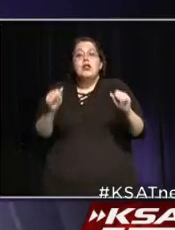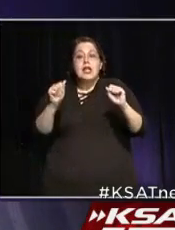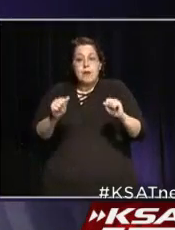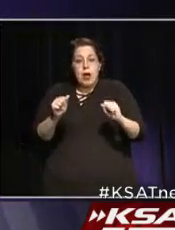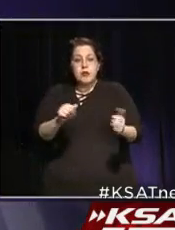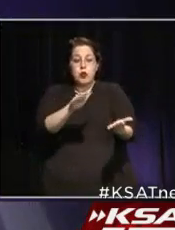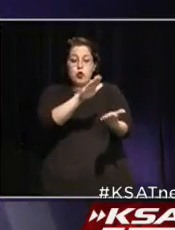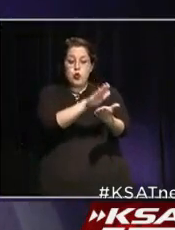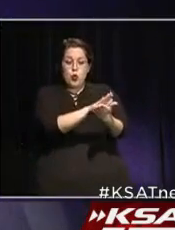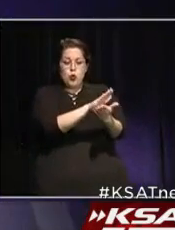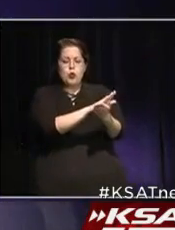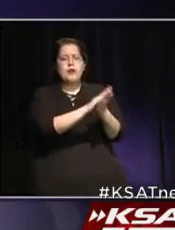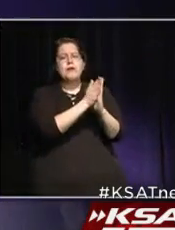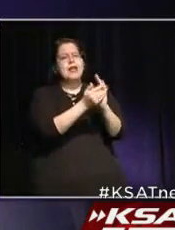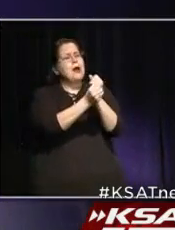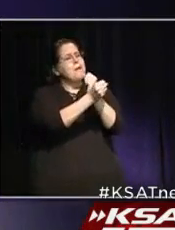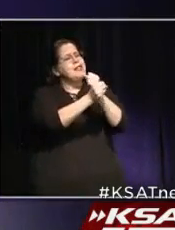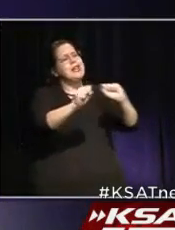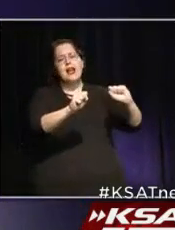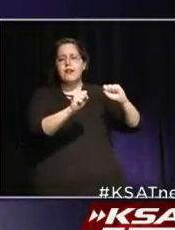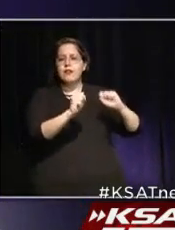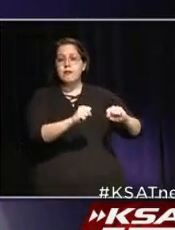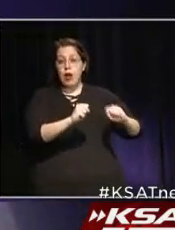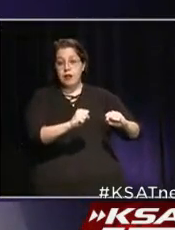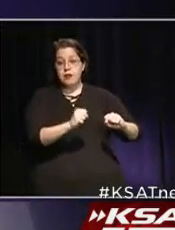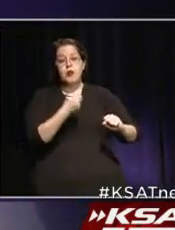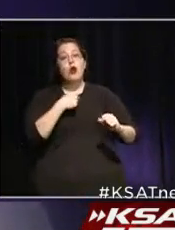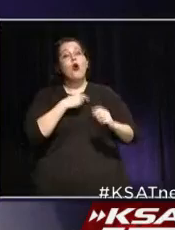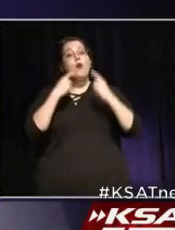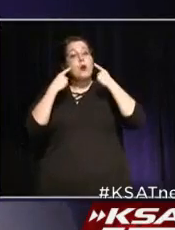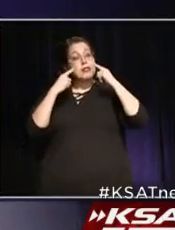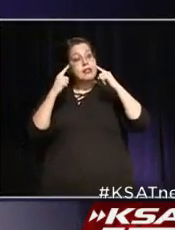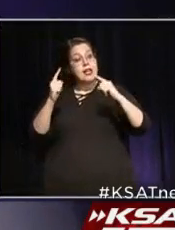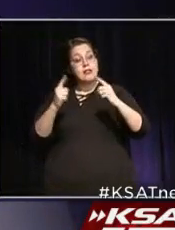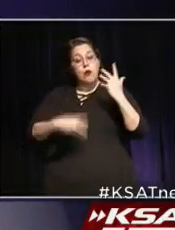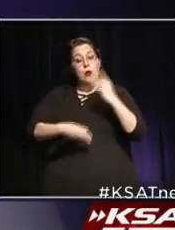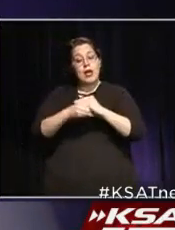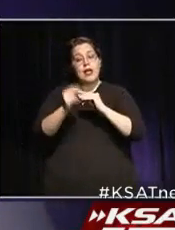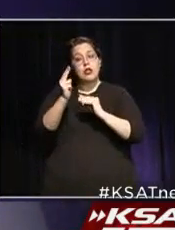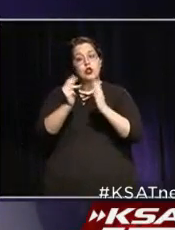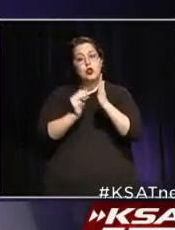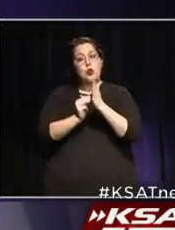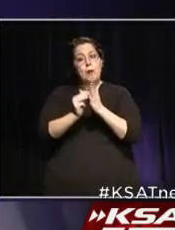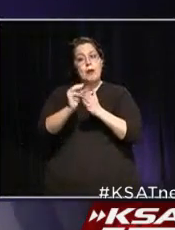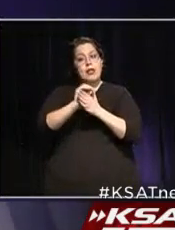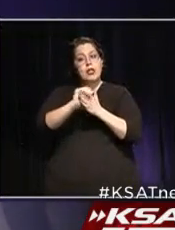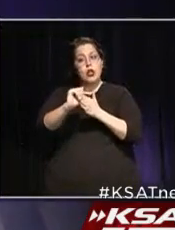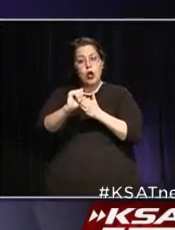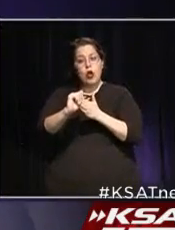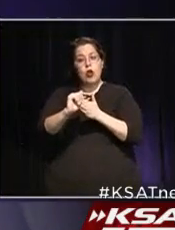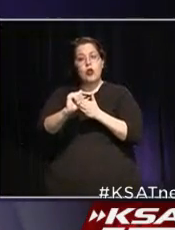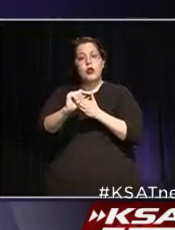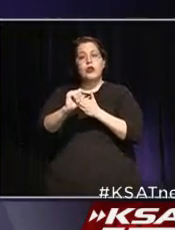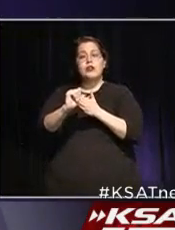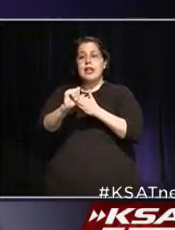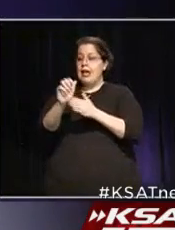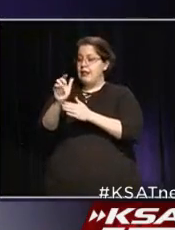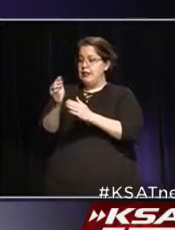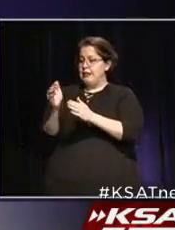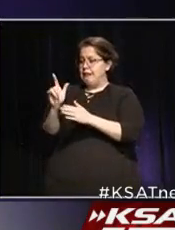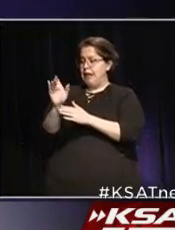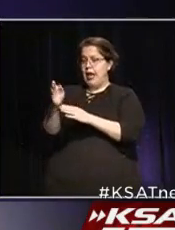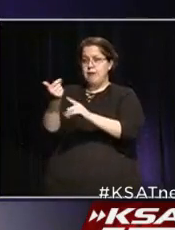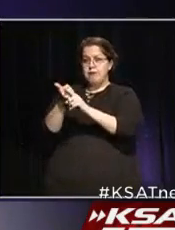schools as safe as we can. We were successful. We'd put up the $2 million, and community labs have been successful in doing